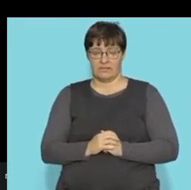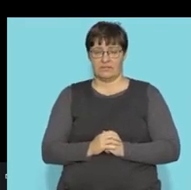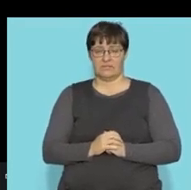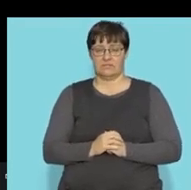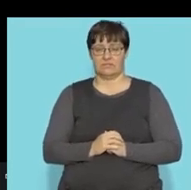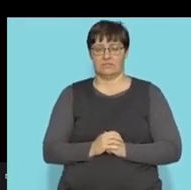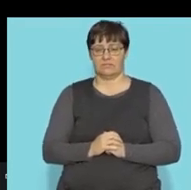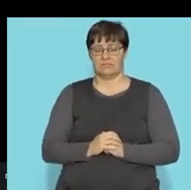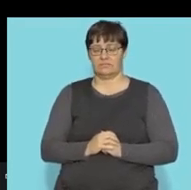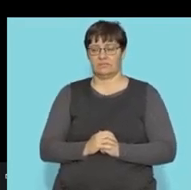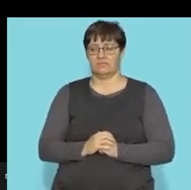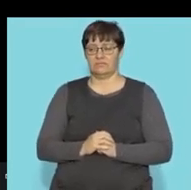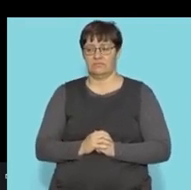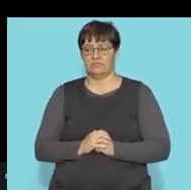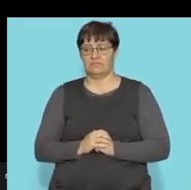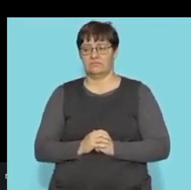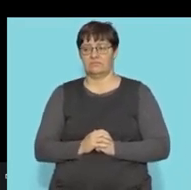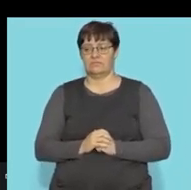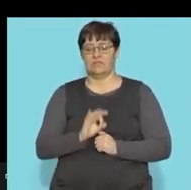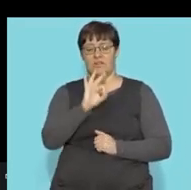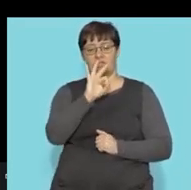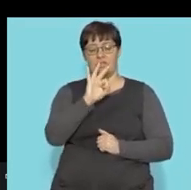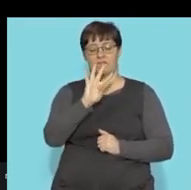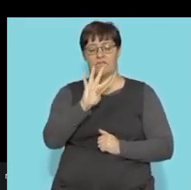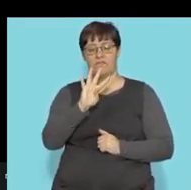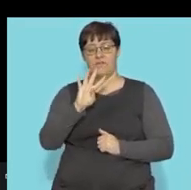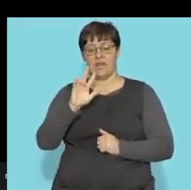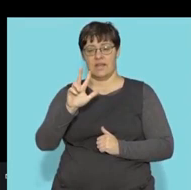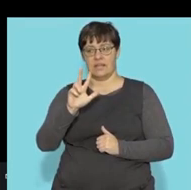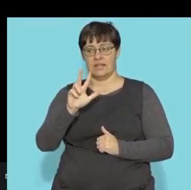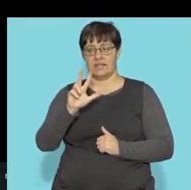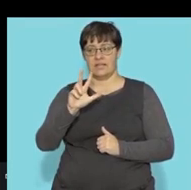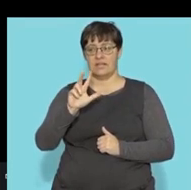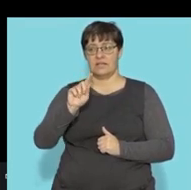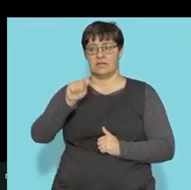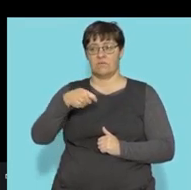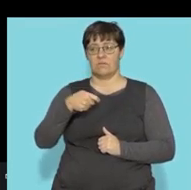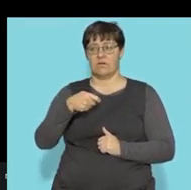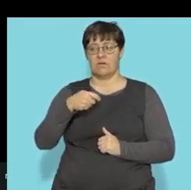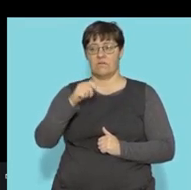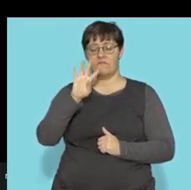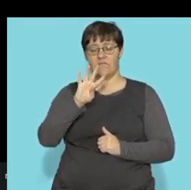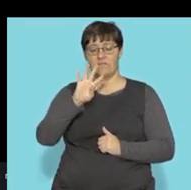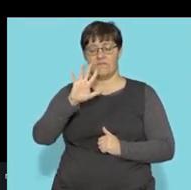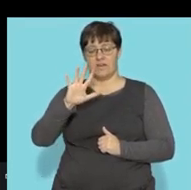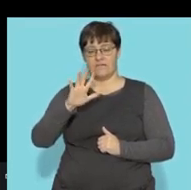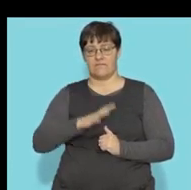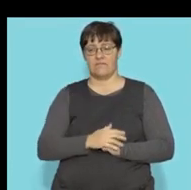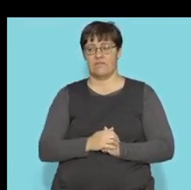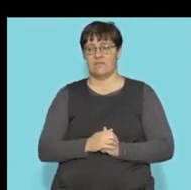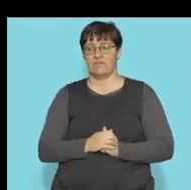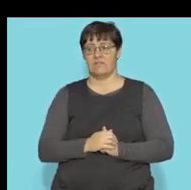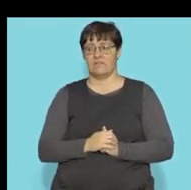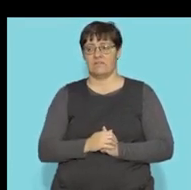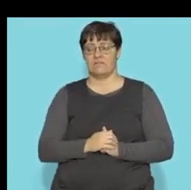cubed, which is going to give me 348,45.